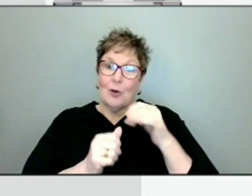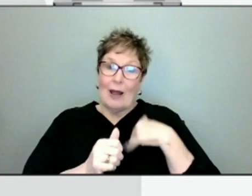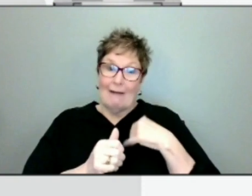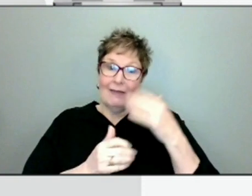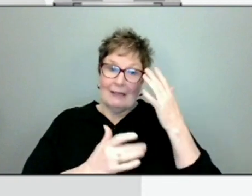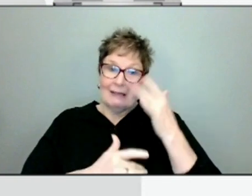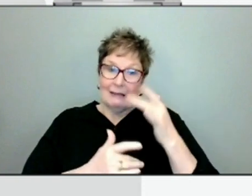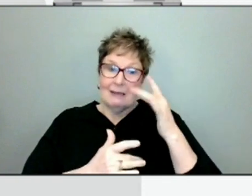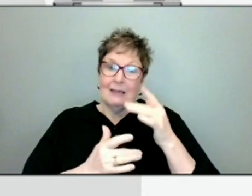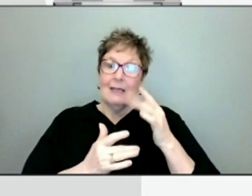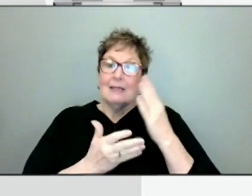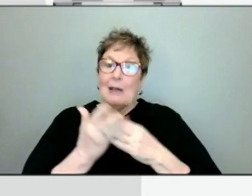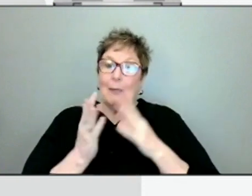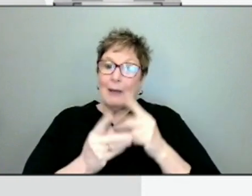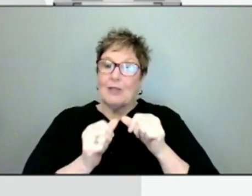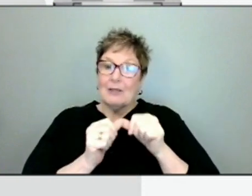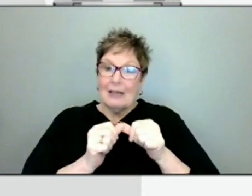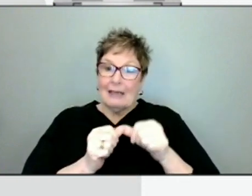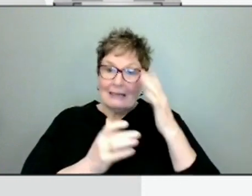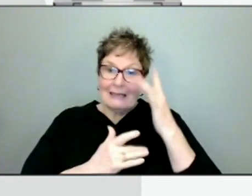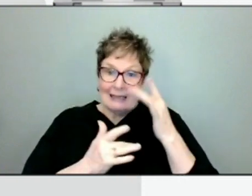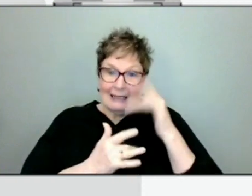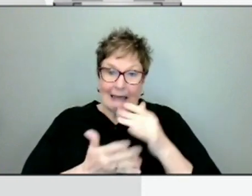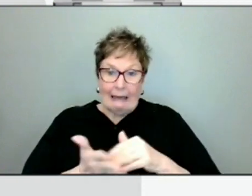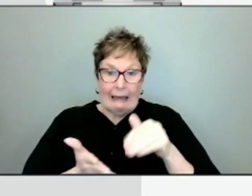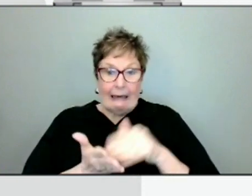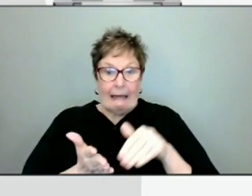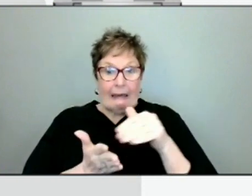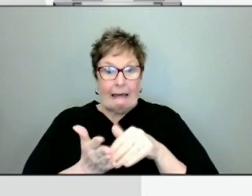certain group of people just getting sick over and over and over again?